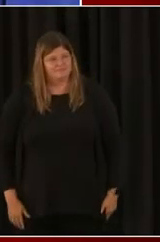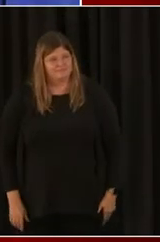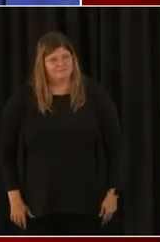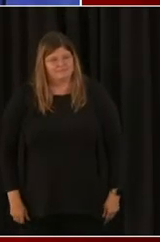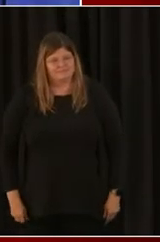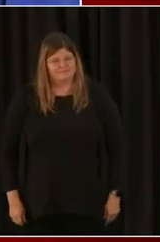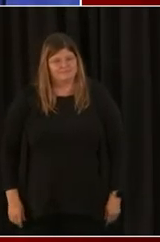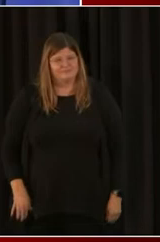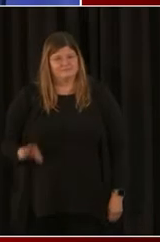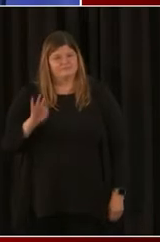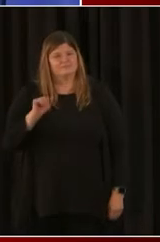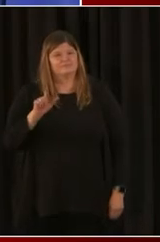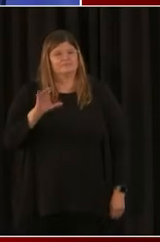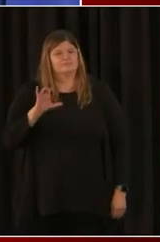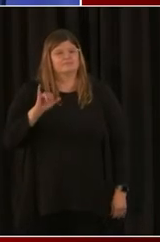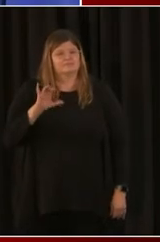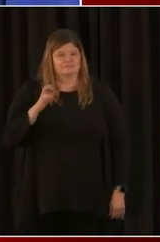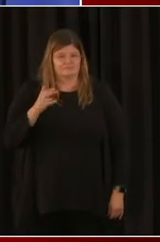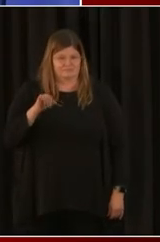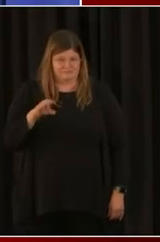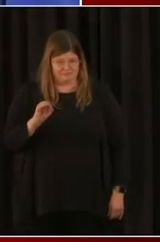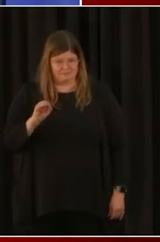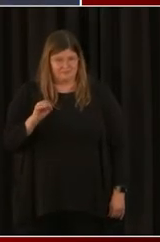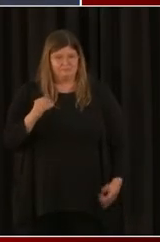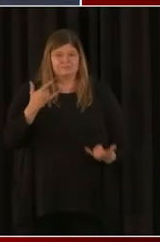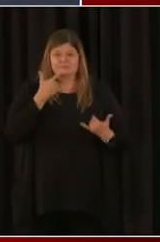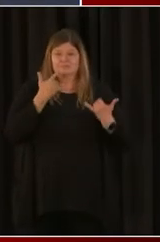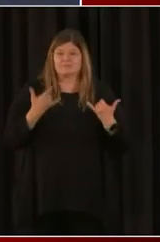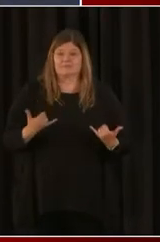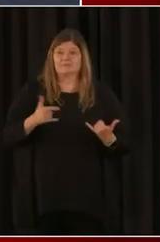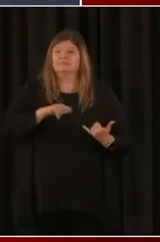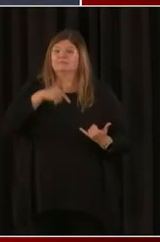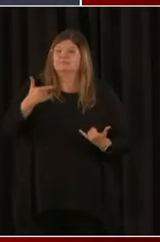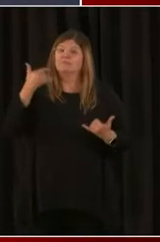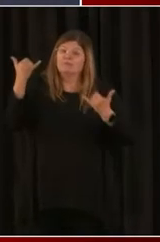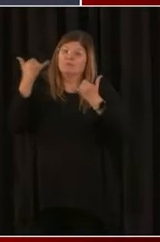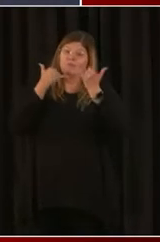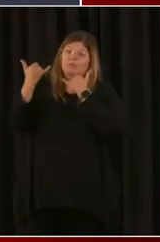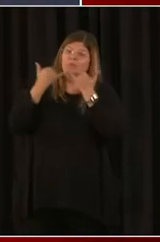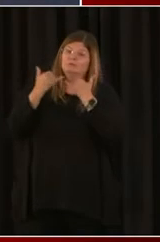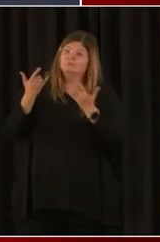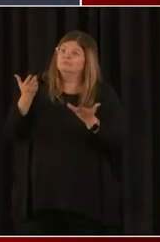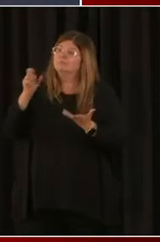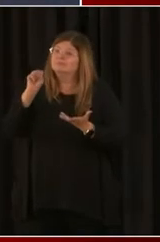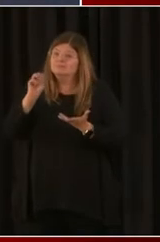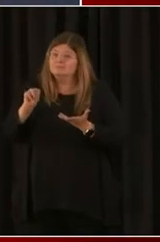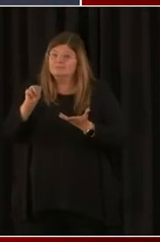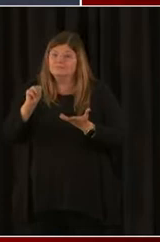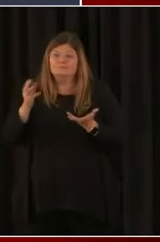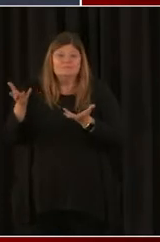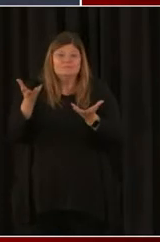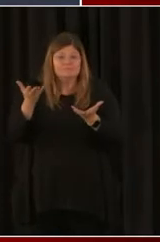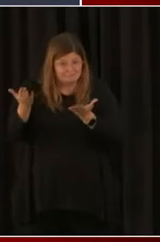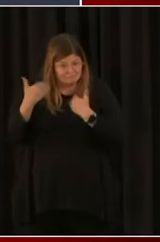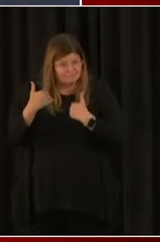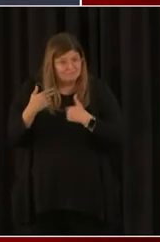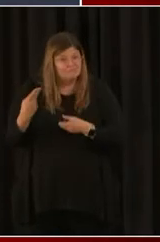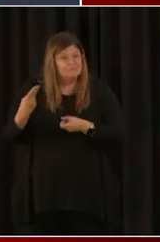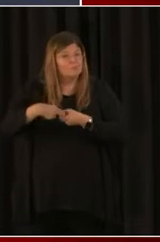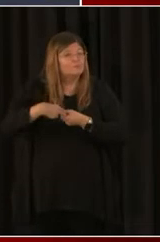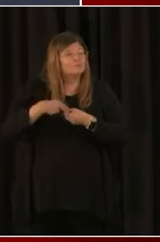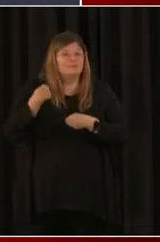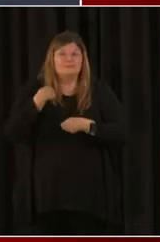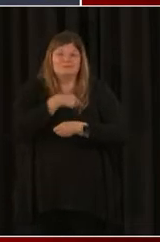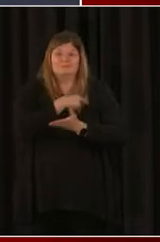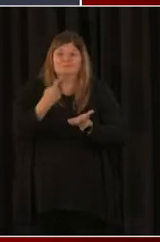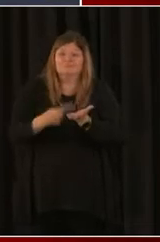up to some of our callers and some folks who've been following on social media to join the conversation. So I'm going to ask all of our guests to get ready